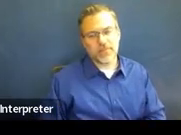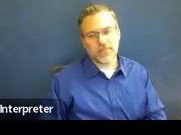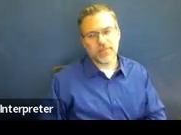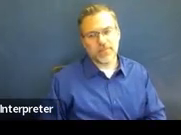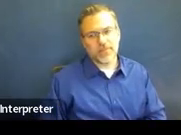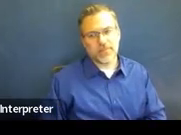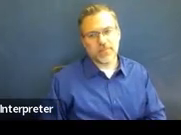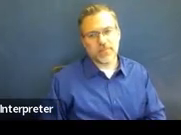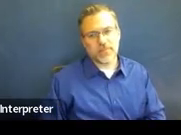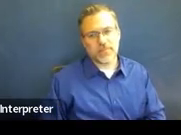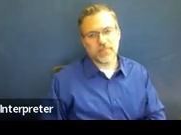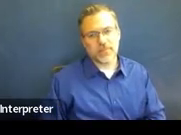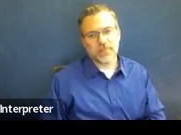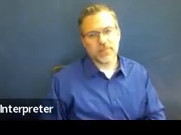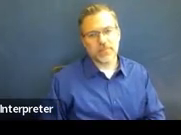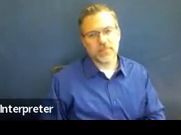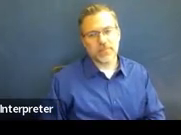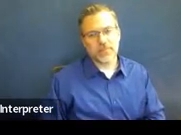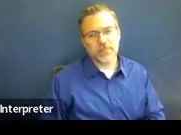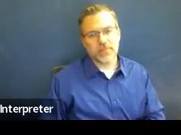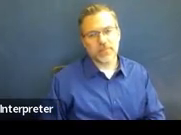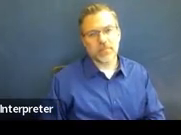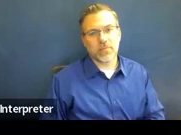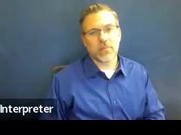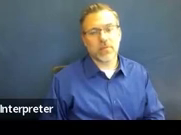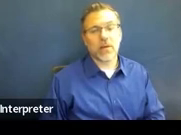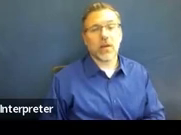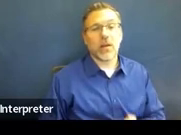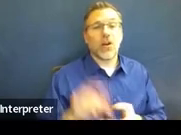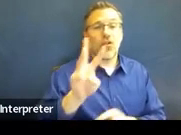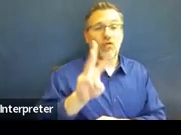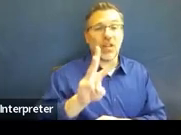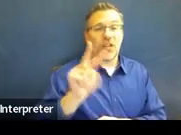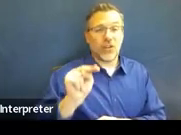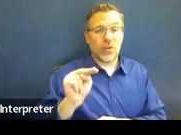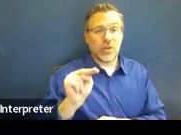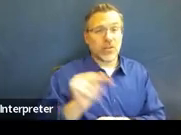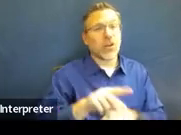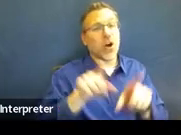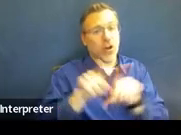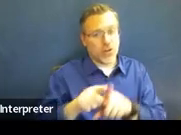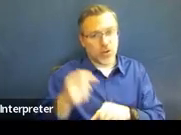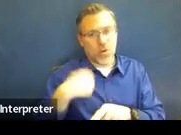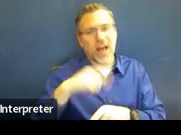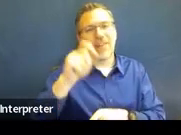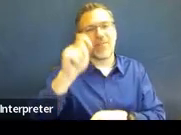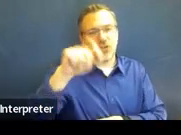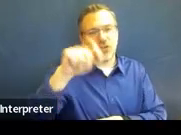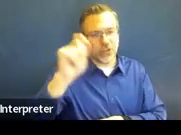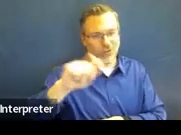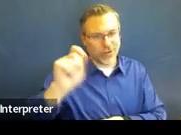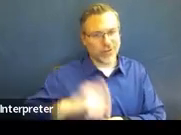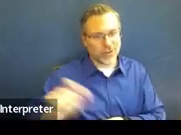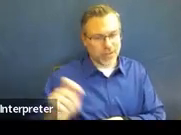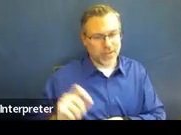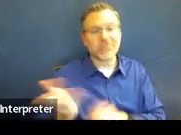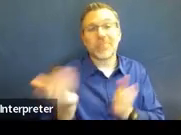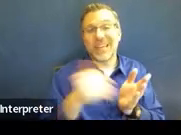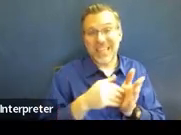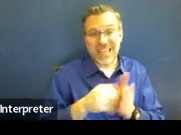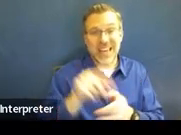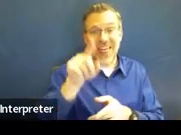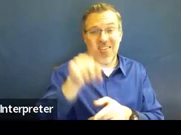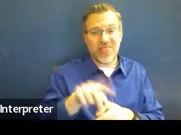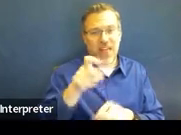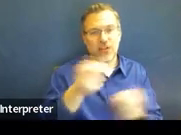The written notice also has that checkbox, like the advance written notice for the purpose of the meeting. Again, this should align with that